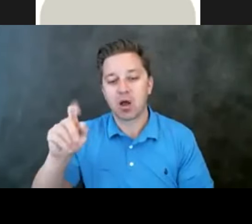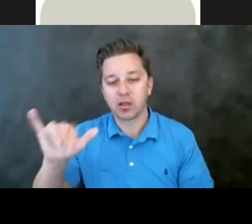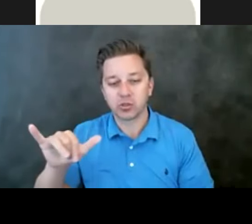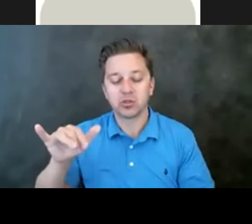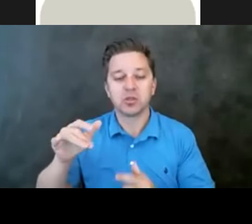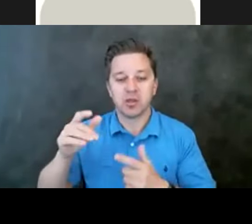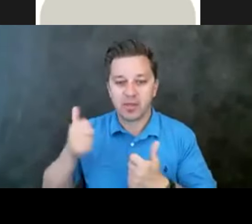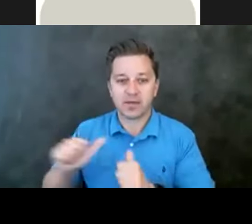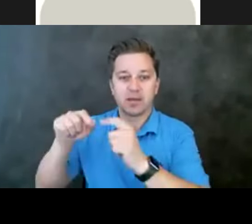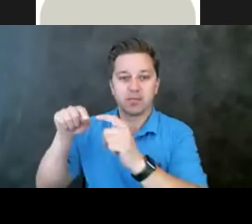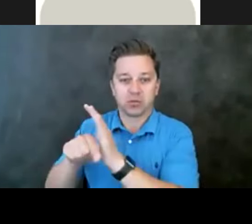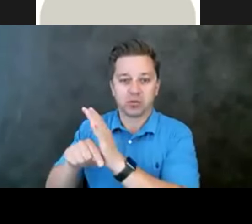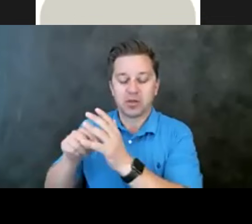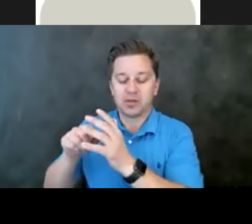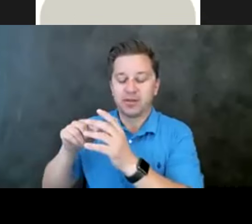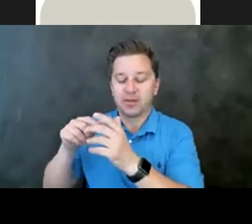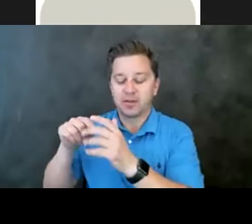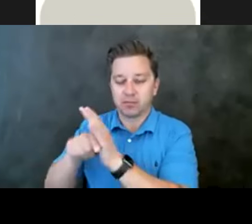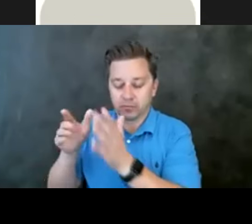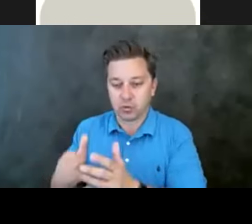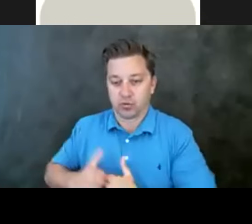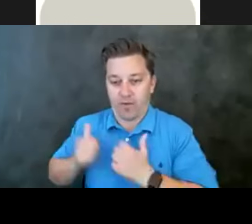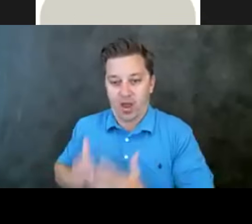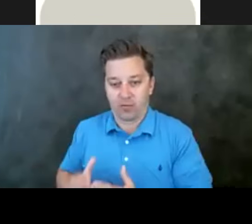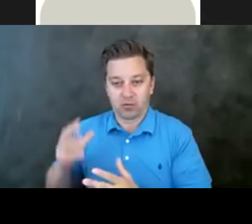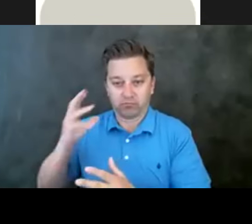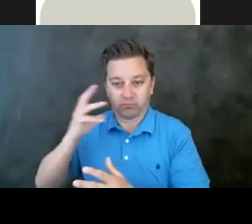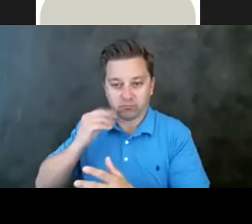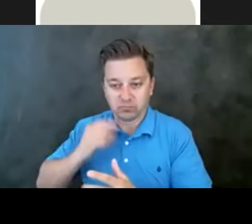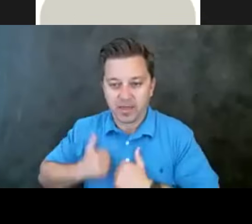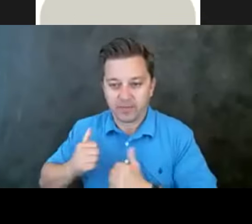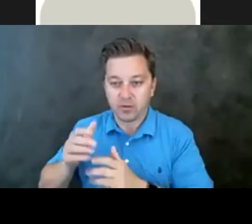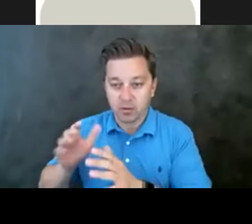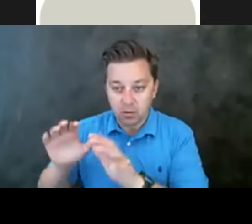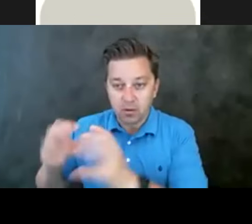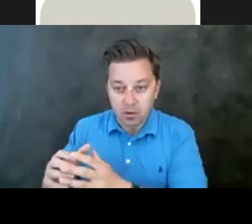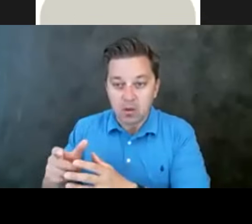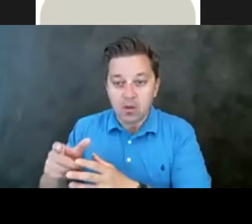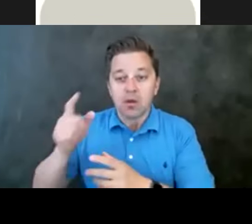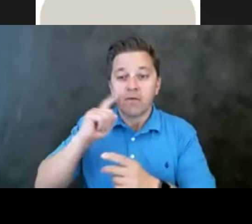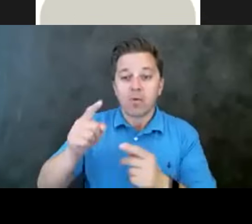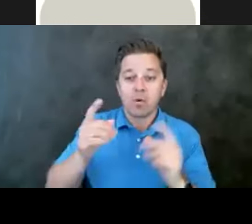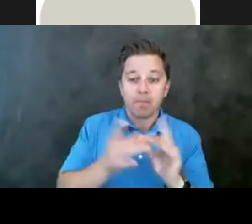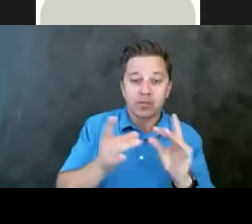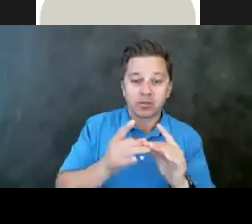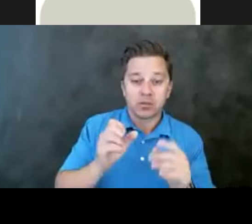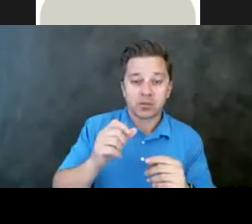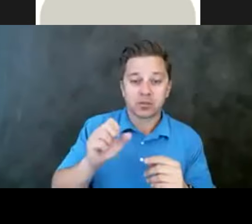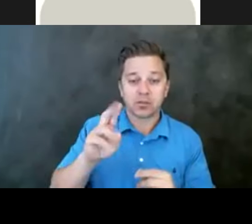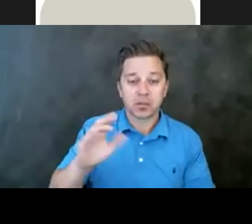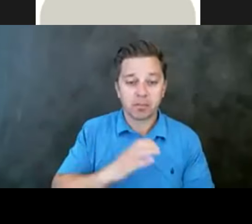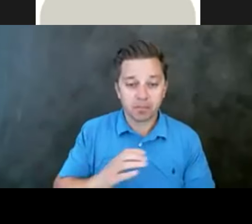experience division, um, for our effective messaging, um, subcommittee, um,